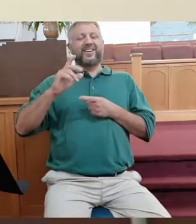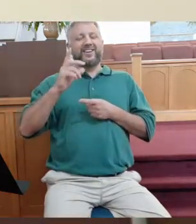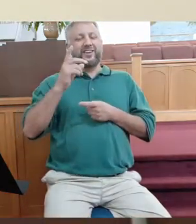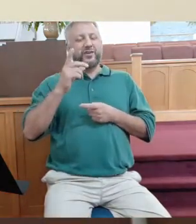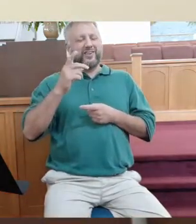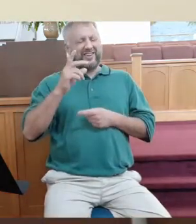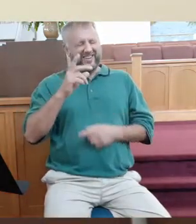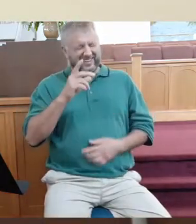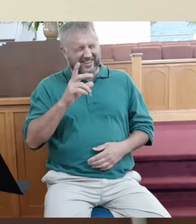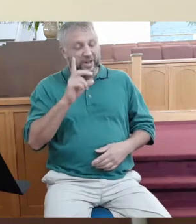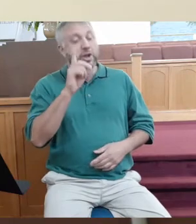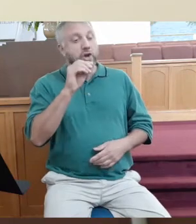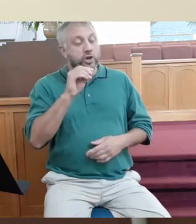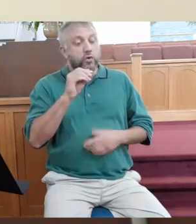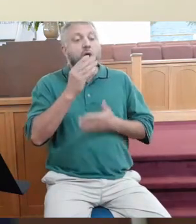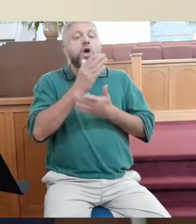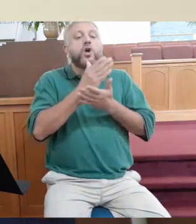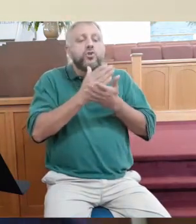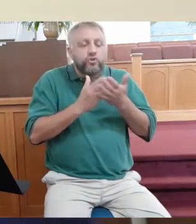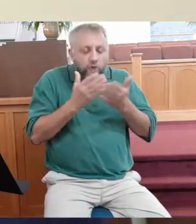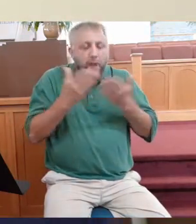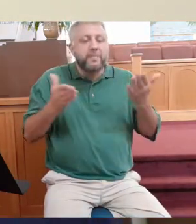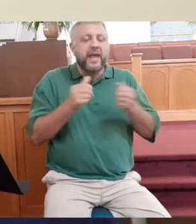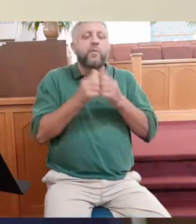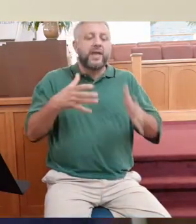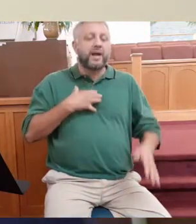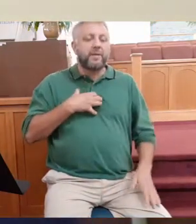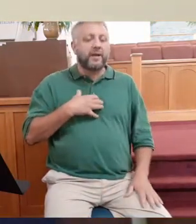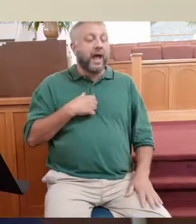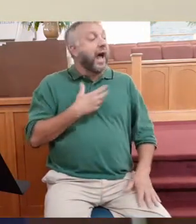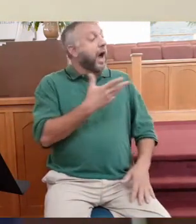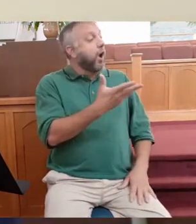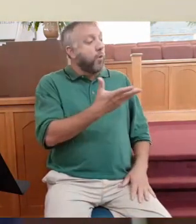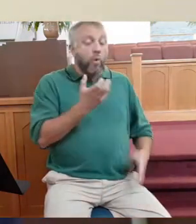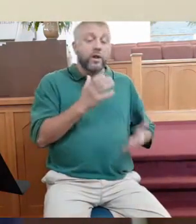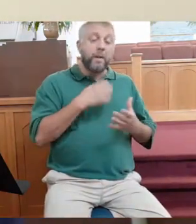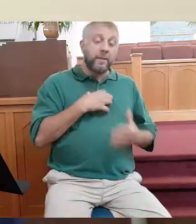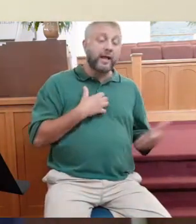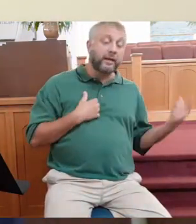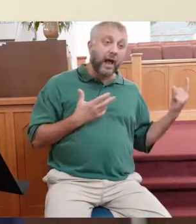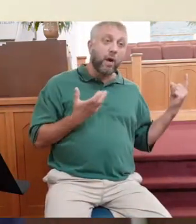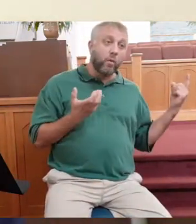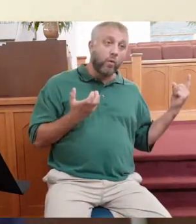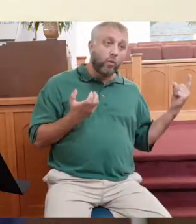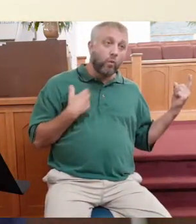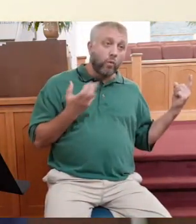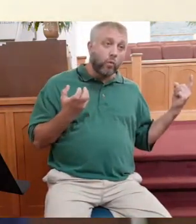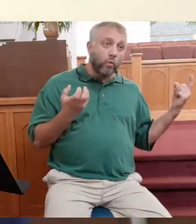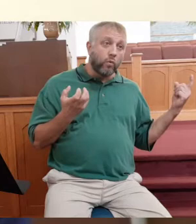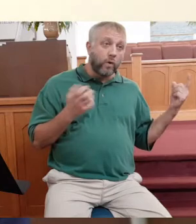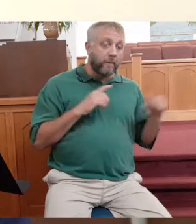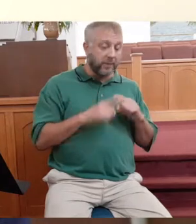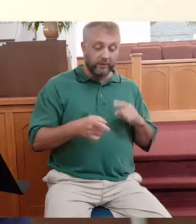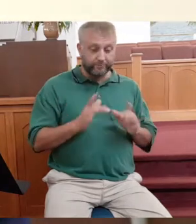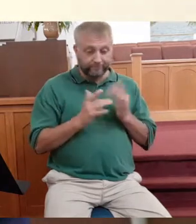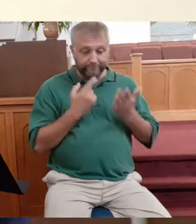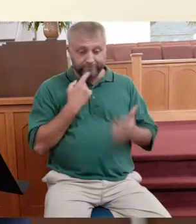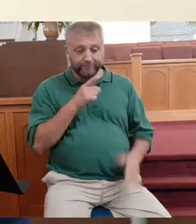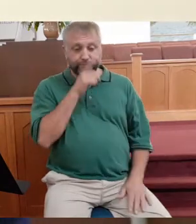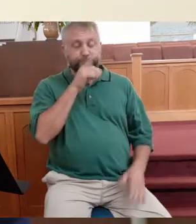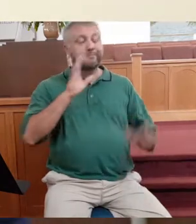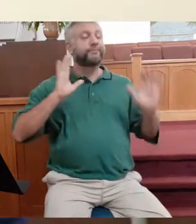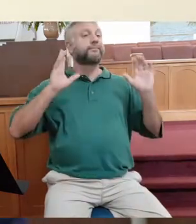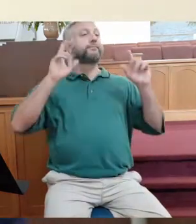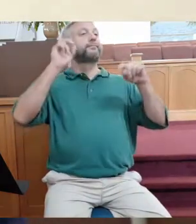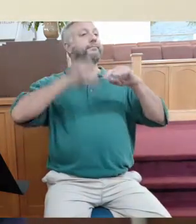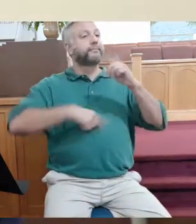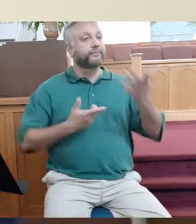and grumbling. Because I want to complain and grumble just like the rest of you. But we see that we have issues. Entitlement